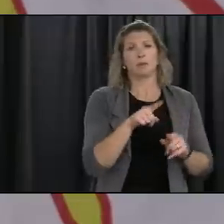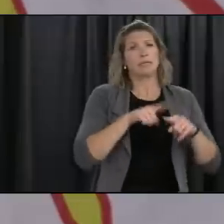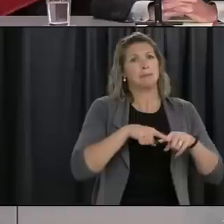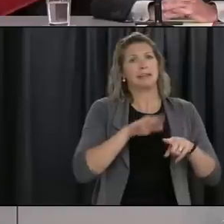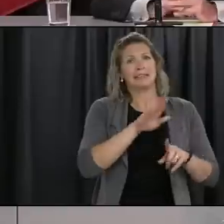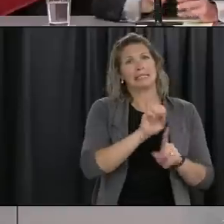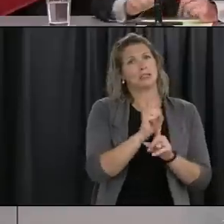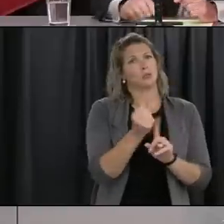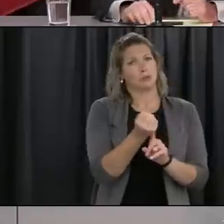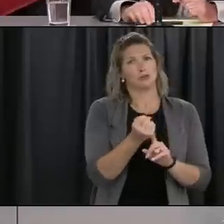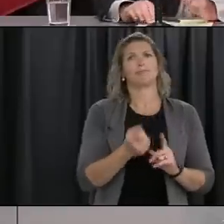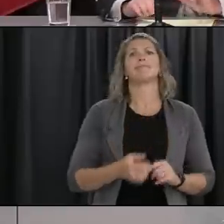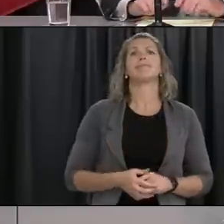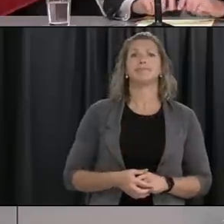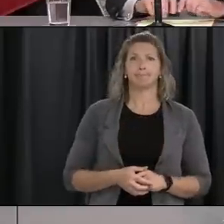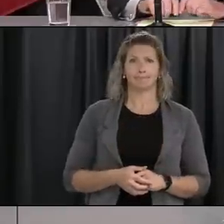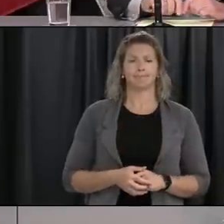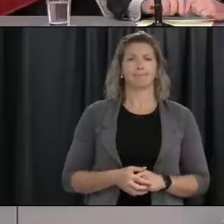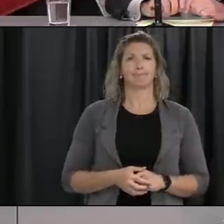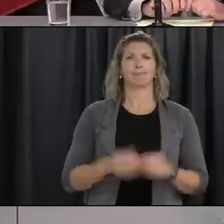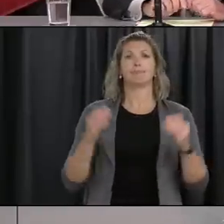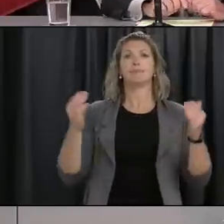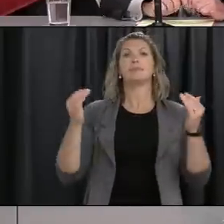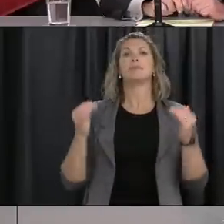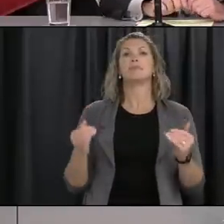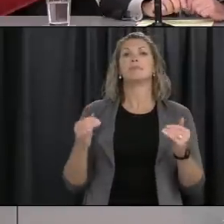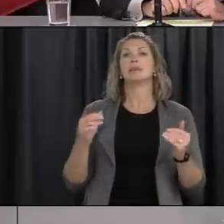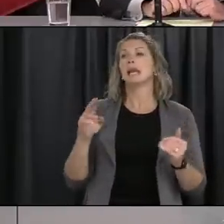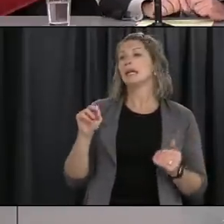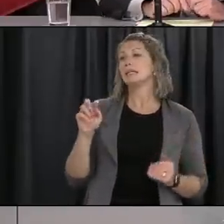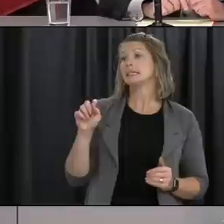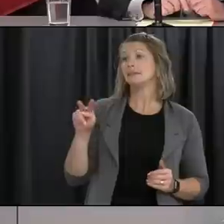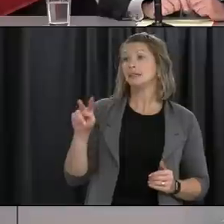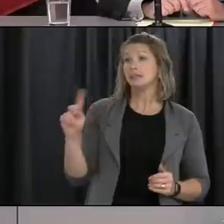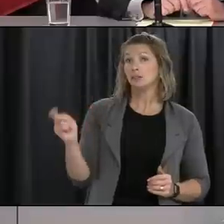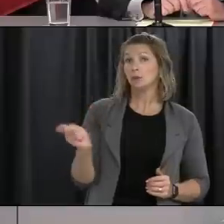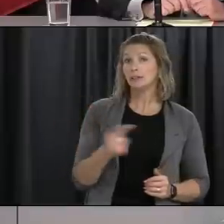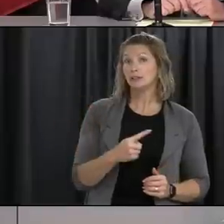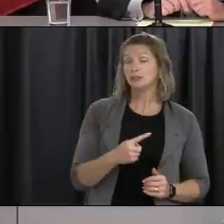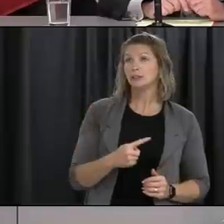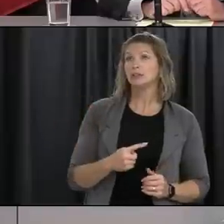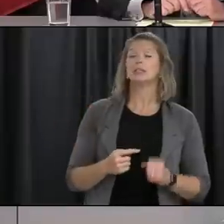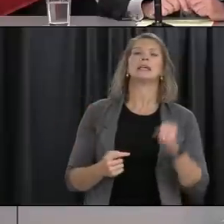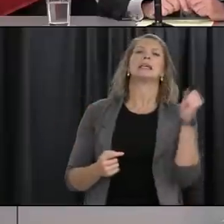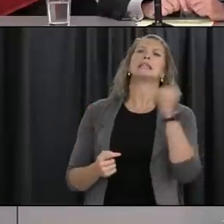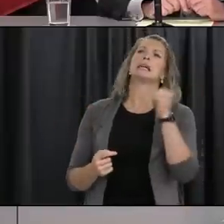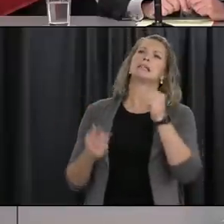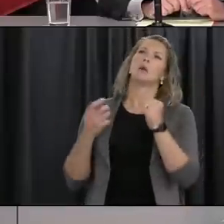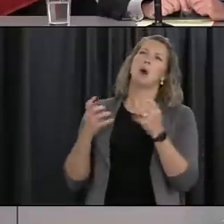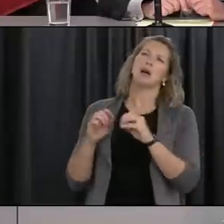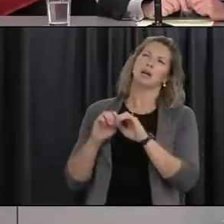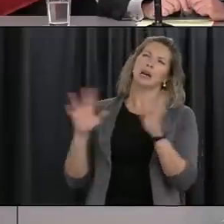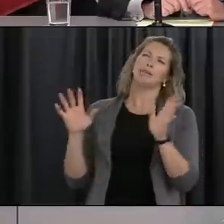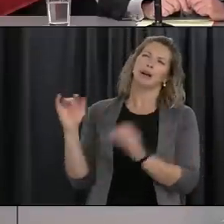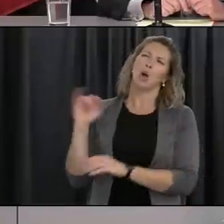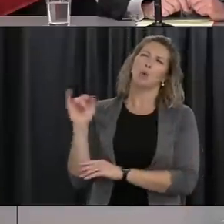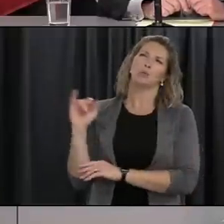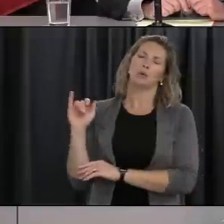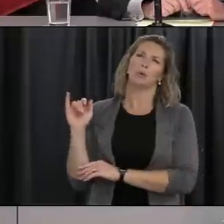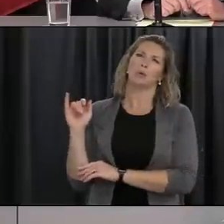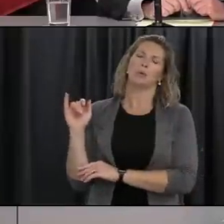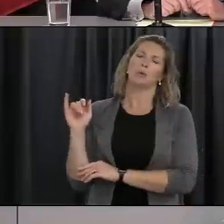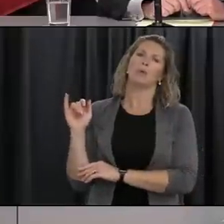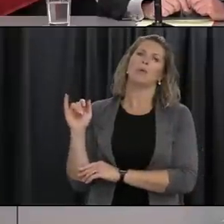okay jody cook do you have any further questions yeah i just want to clarify something just to make sure i understand it